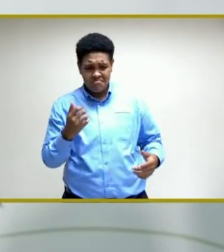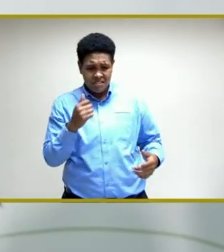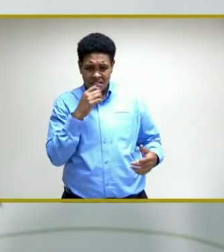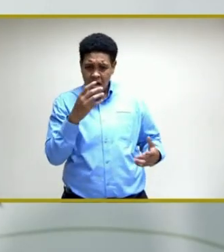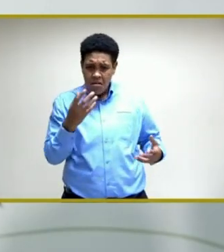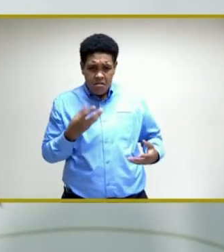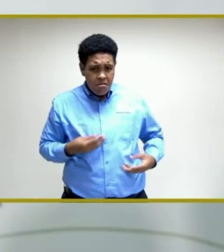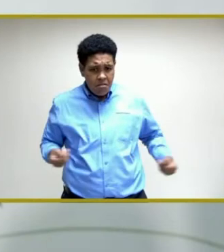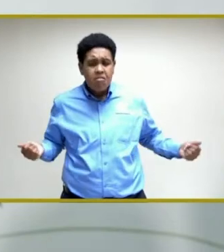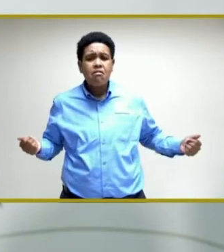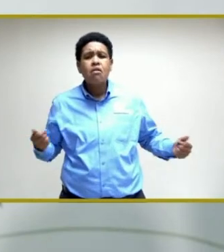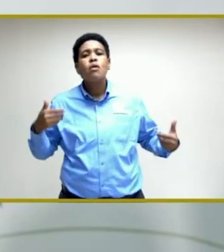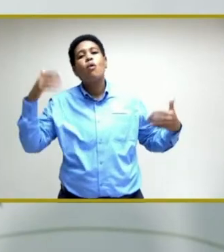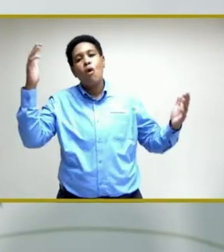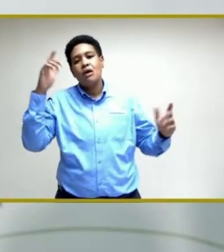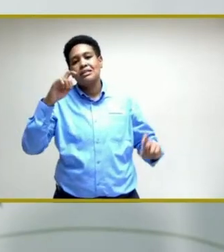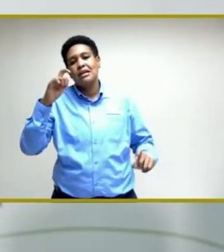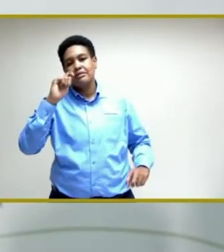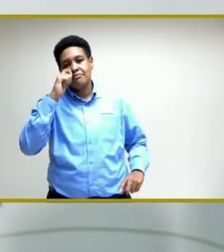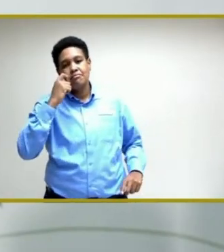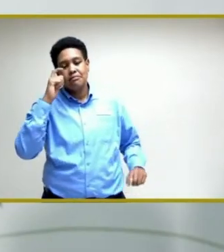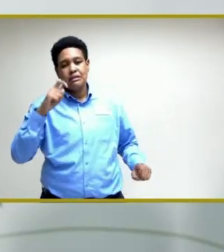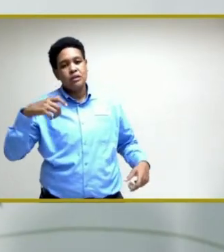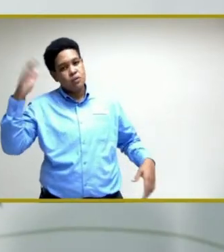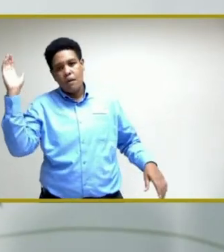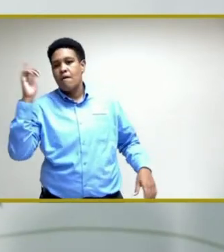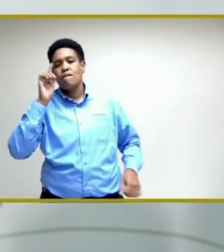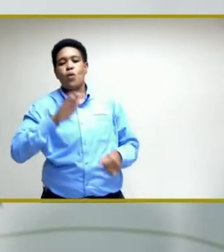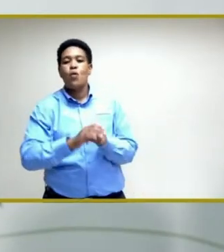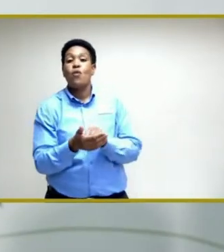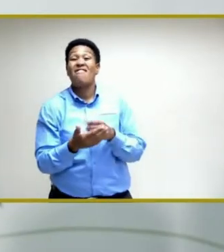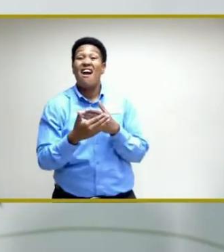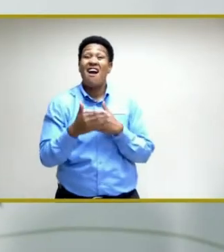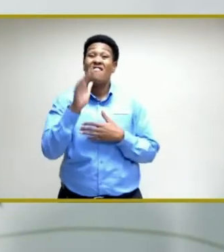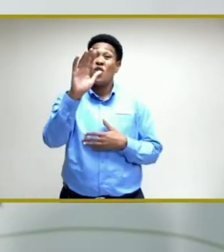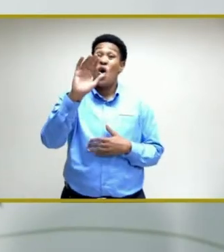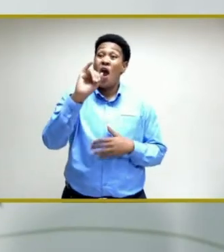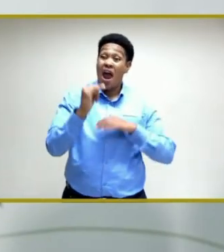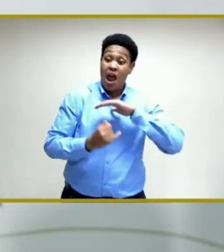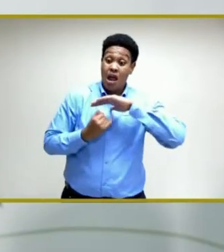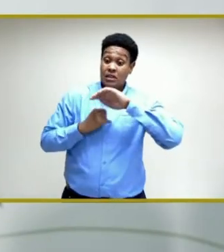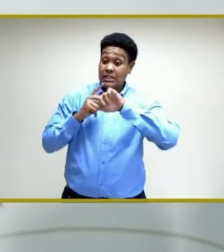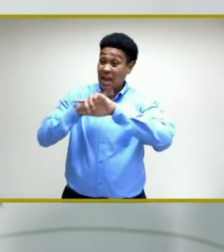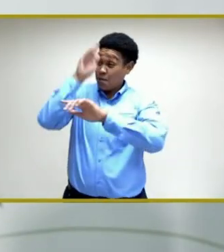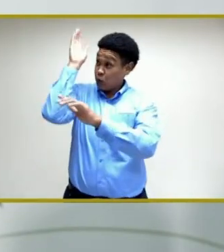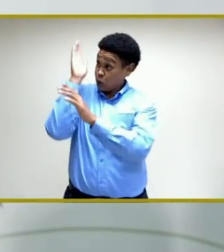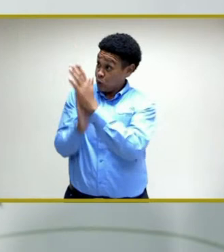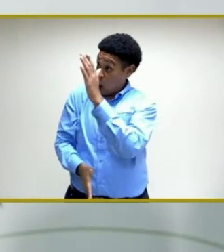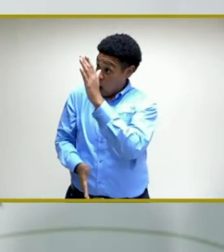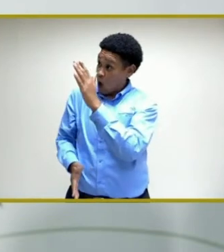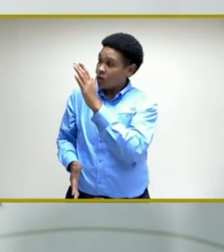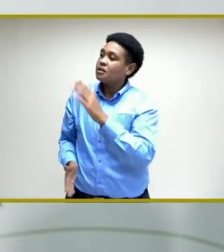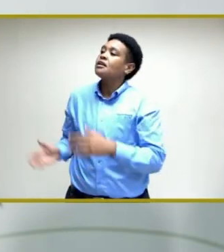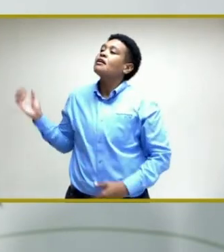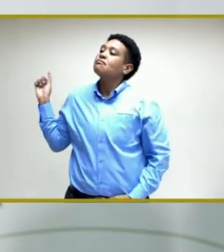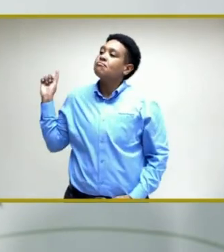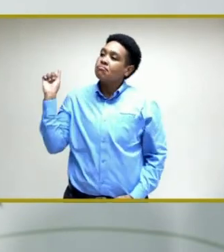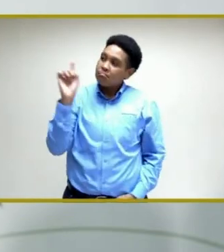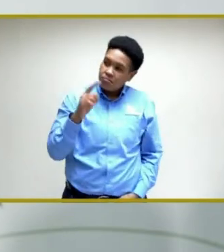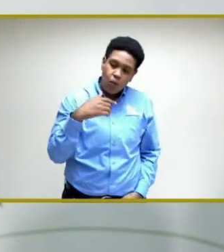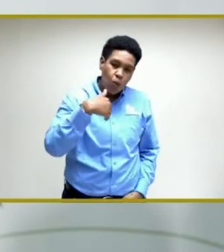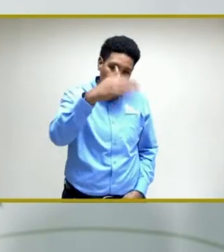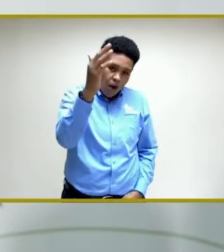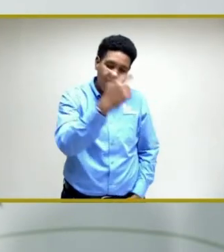away, then get tested. And after your isolation period is finished, then come and take the vaccine.